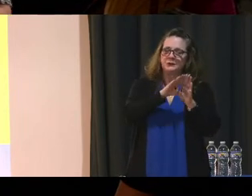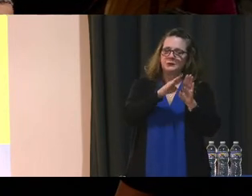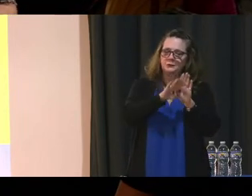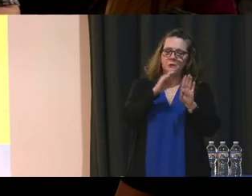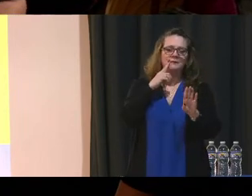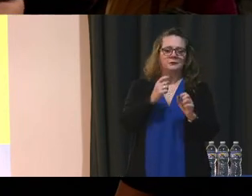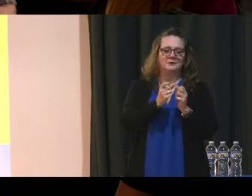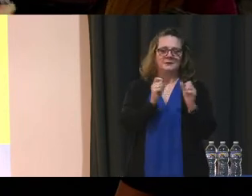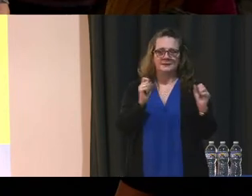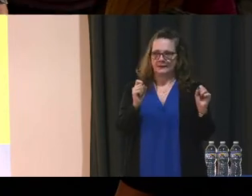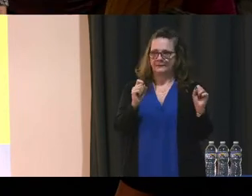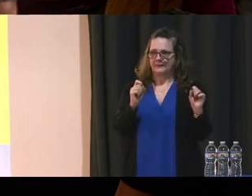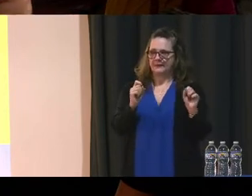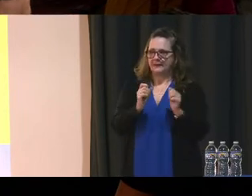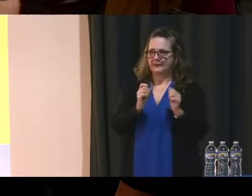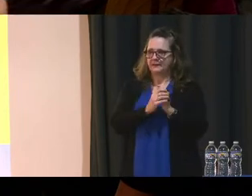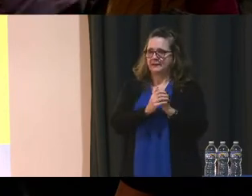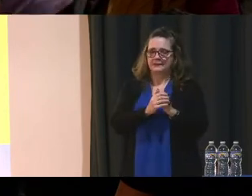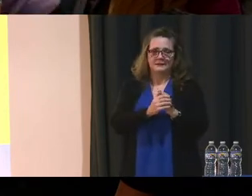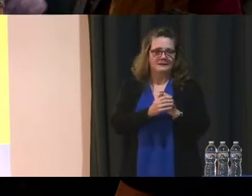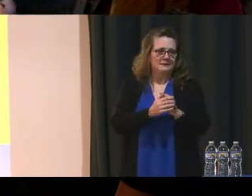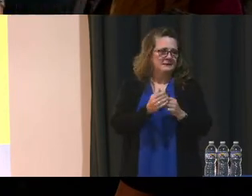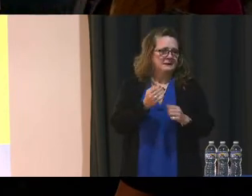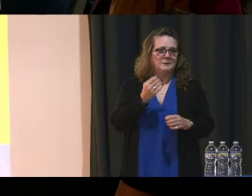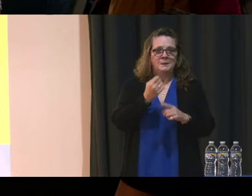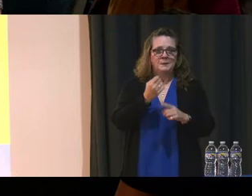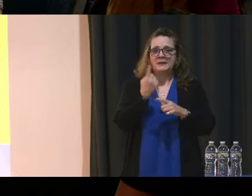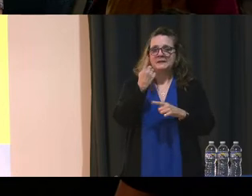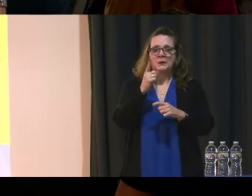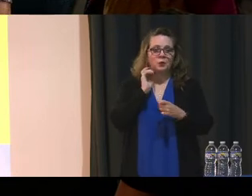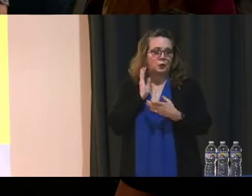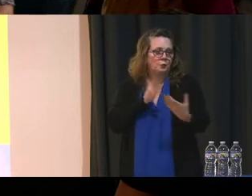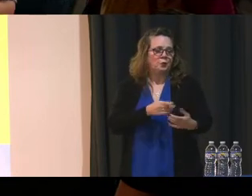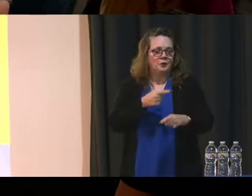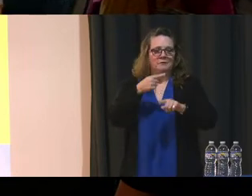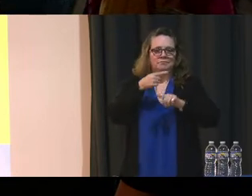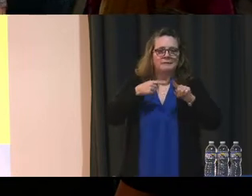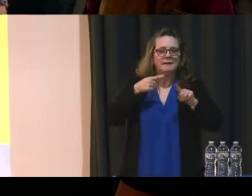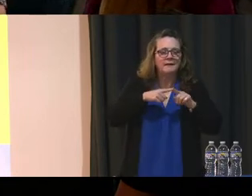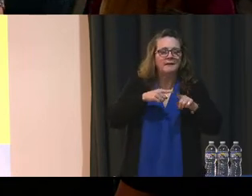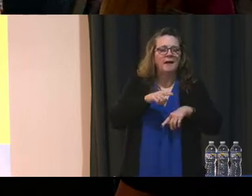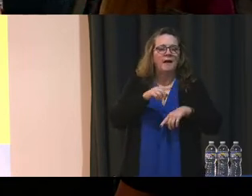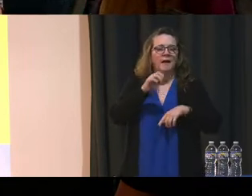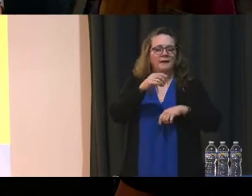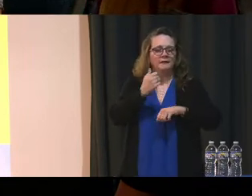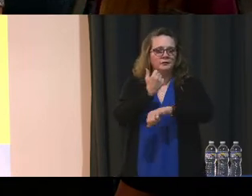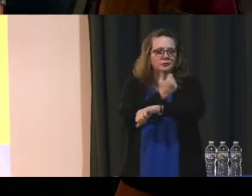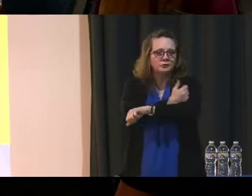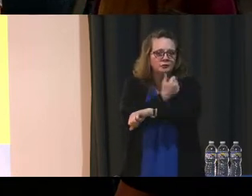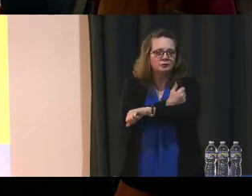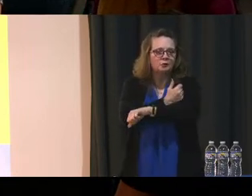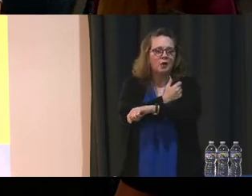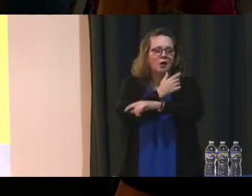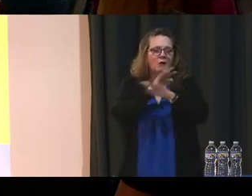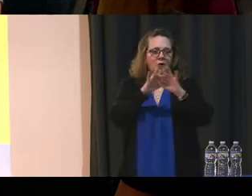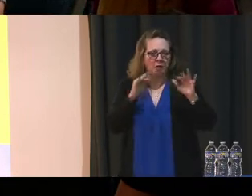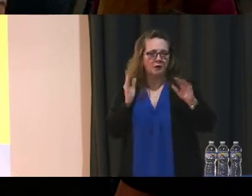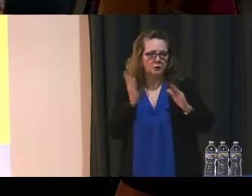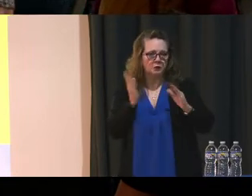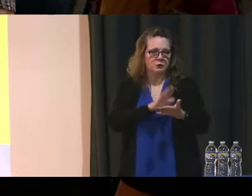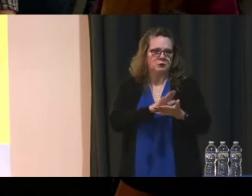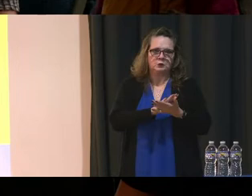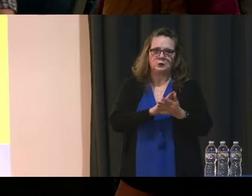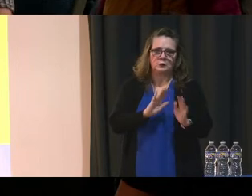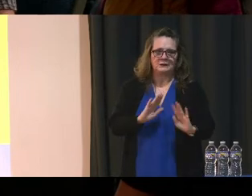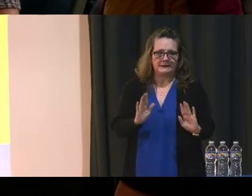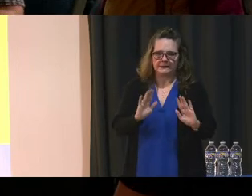students get a knife and drugs inside of the school. Another thing that I wanted to put up there